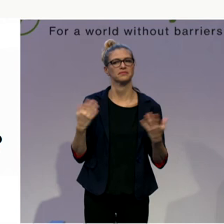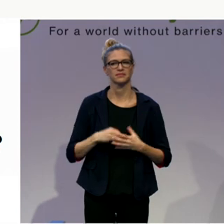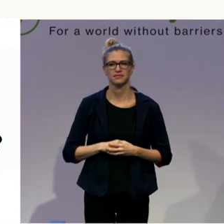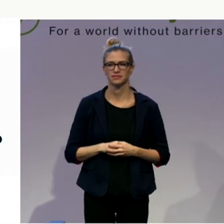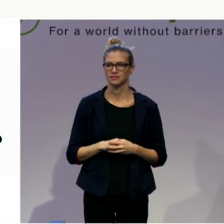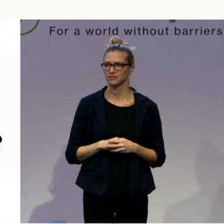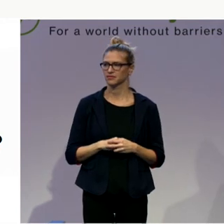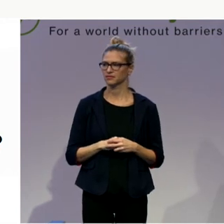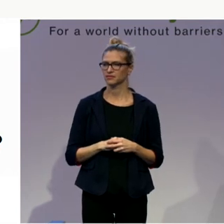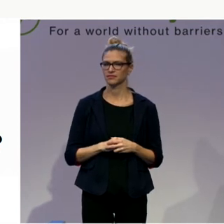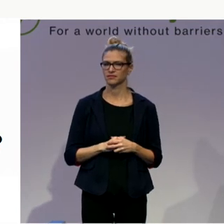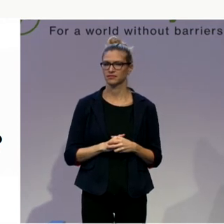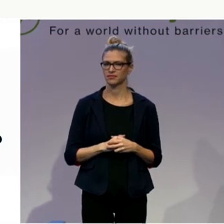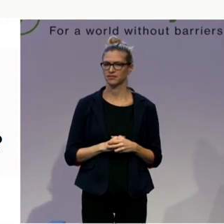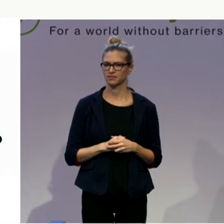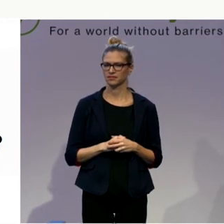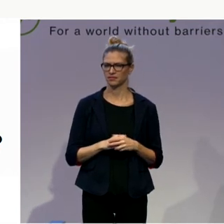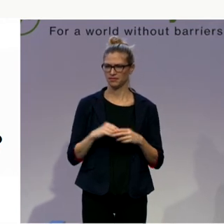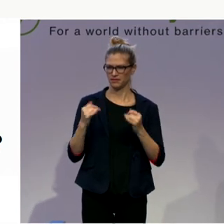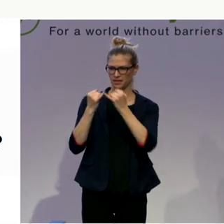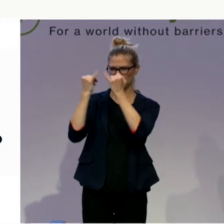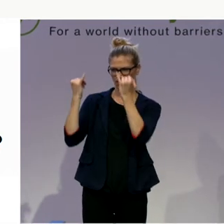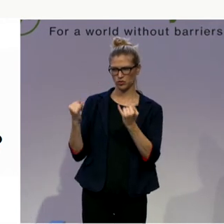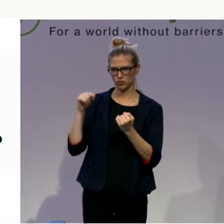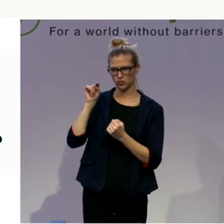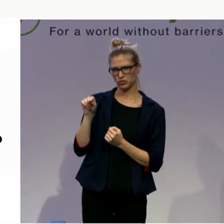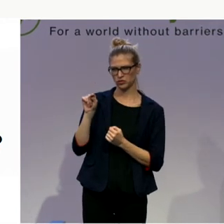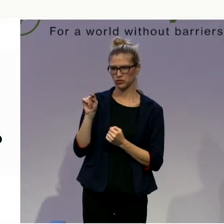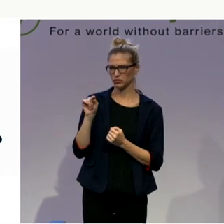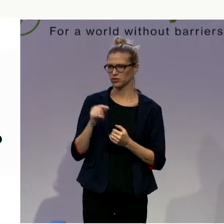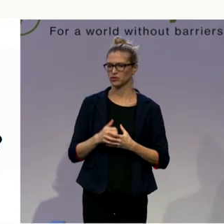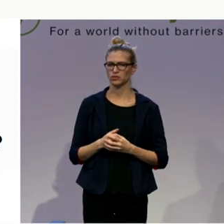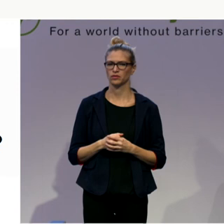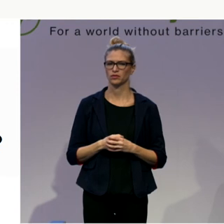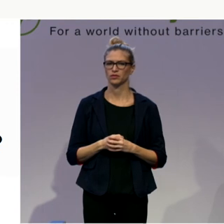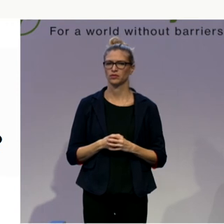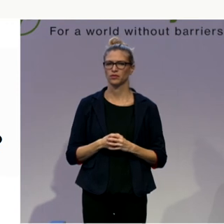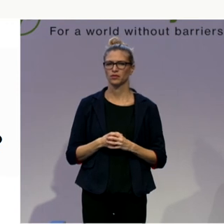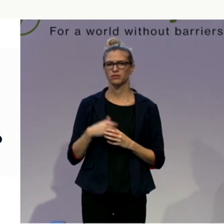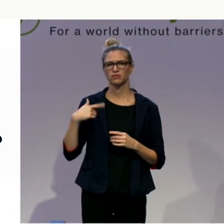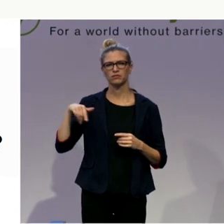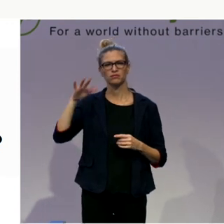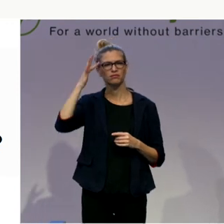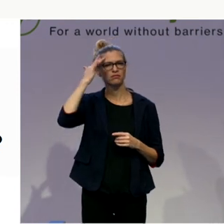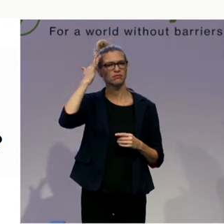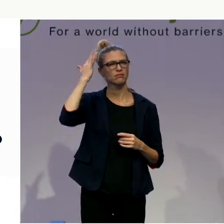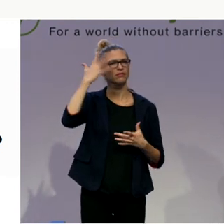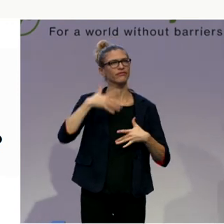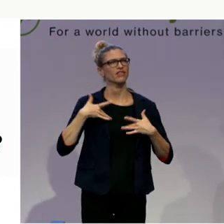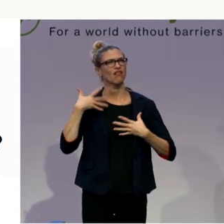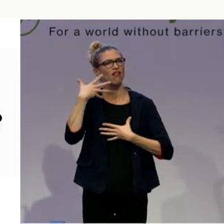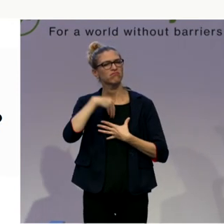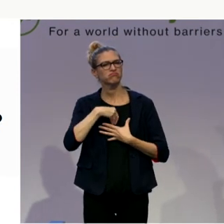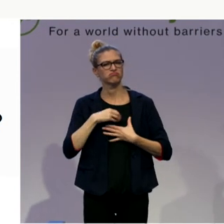How do they feel there? What are in their thoughts? What are their emotions? How do you think?